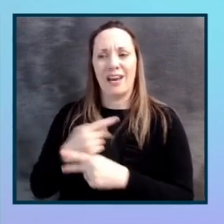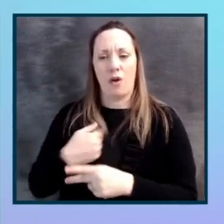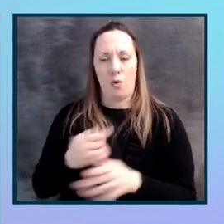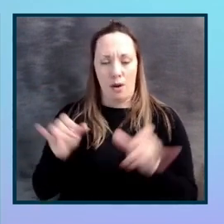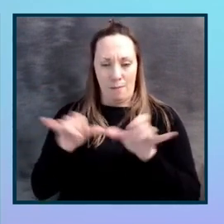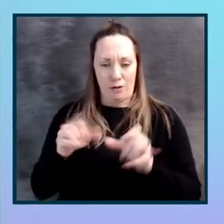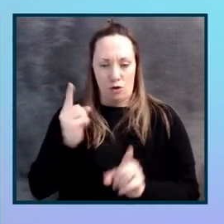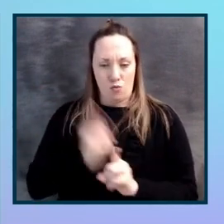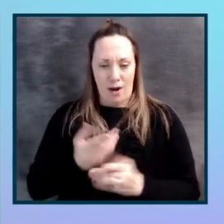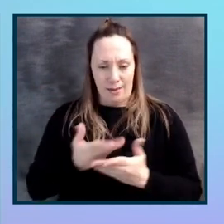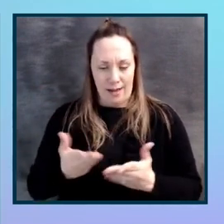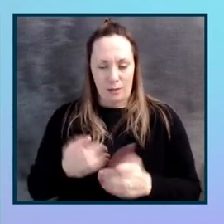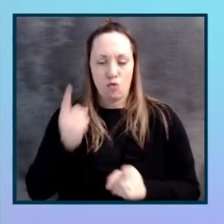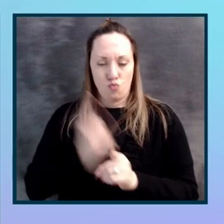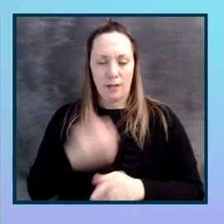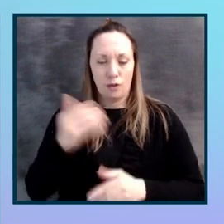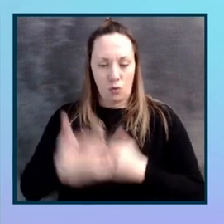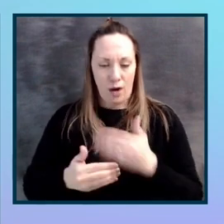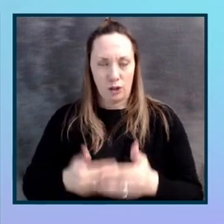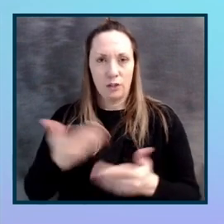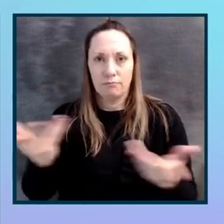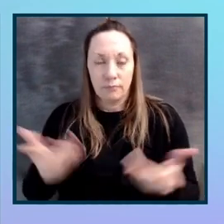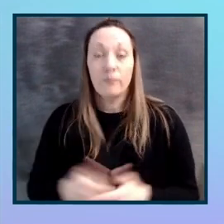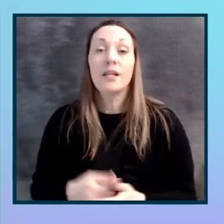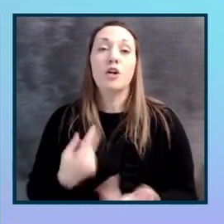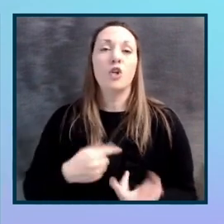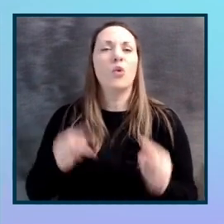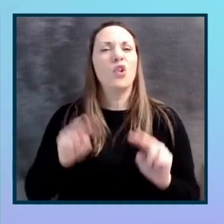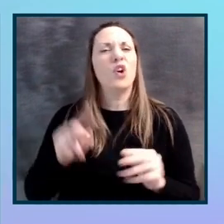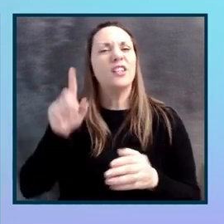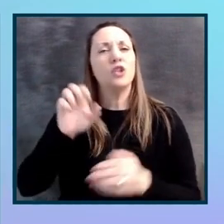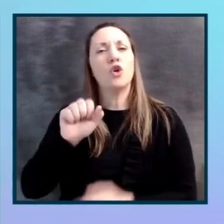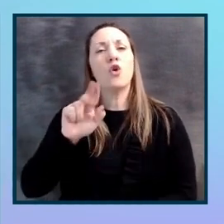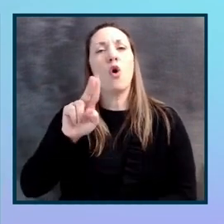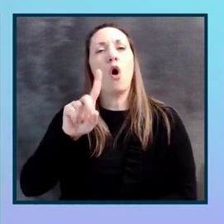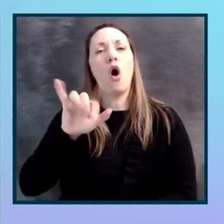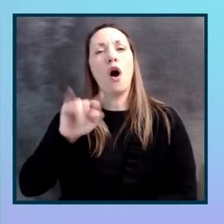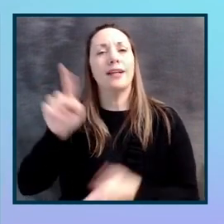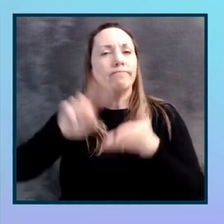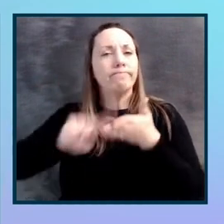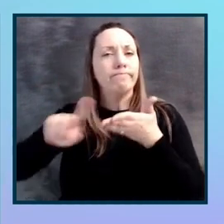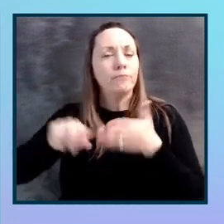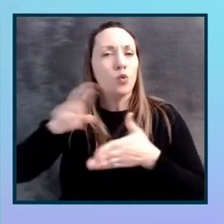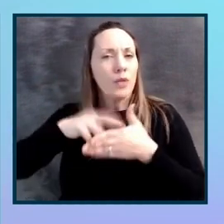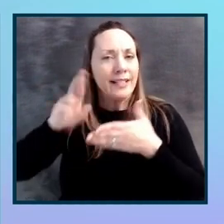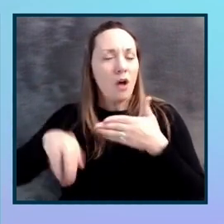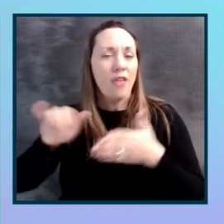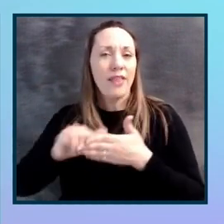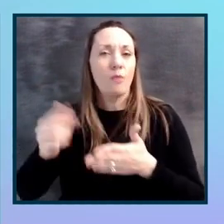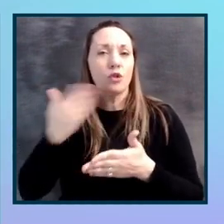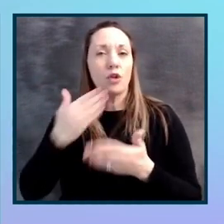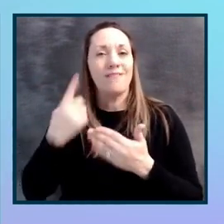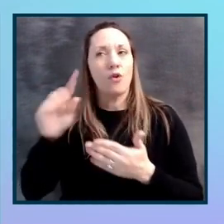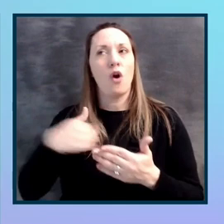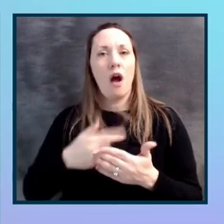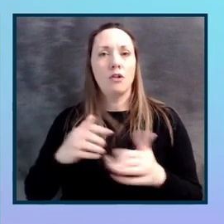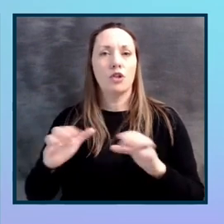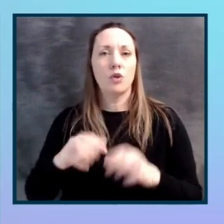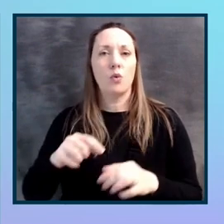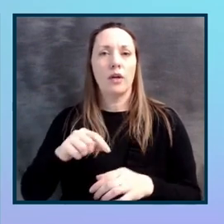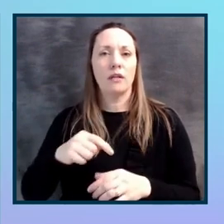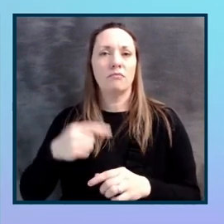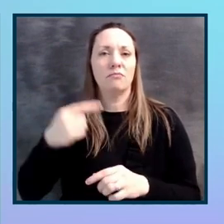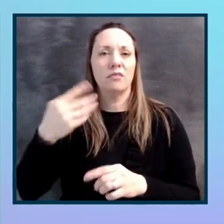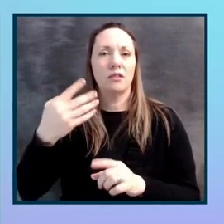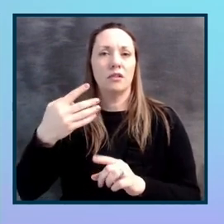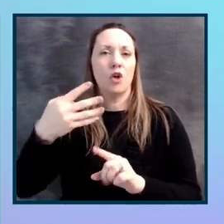we going in the right direction? But you can look at your audit results. I think that was what was good with us, you know, specifically doing quarterly audits on